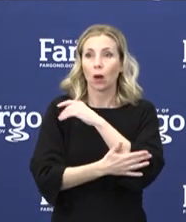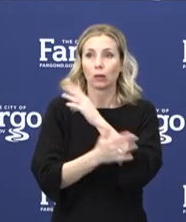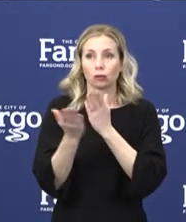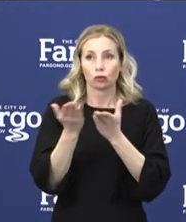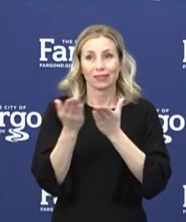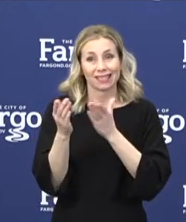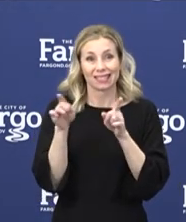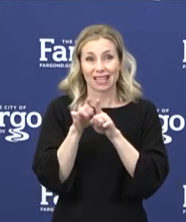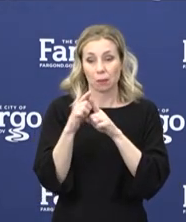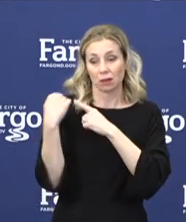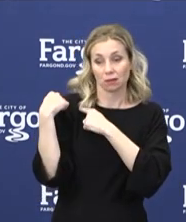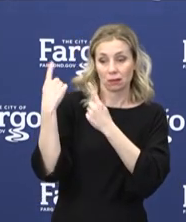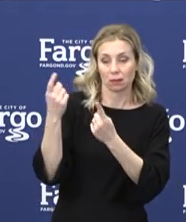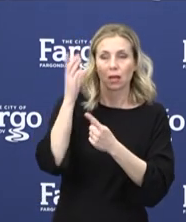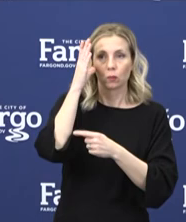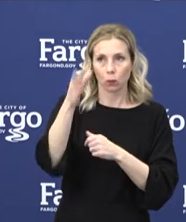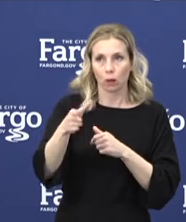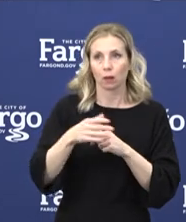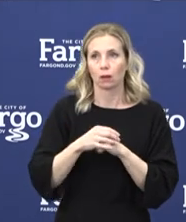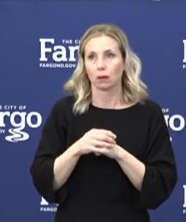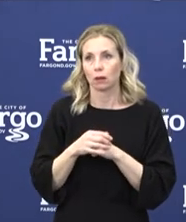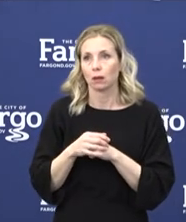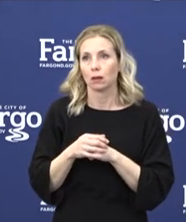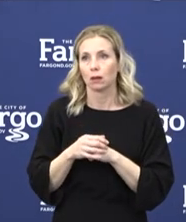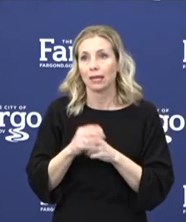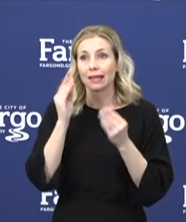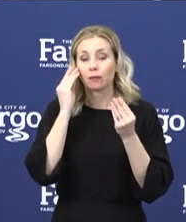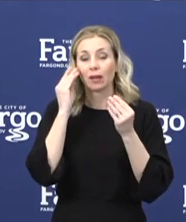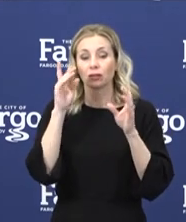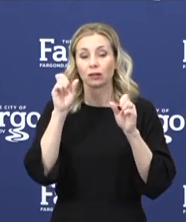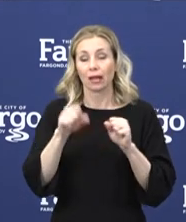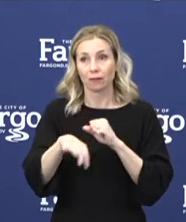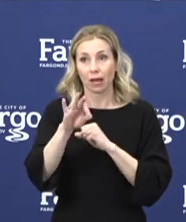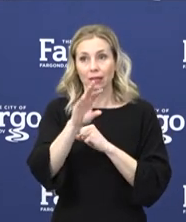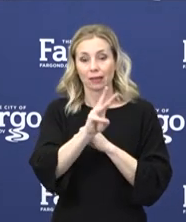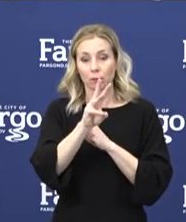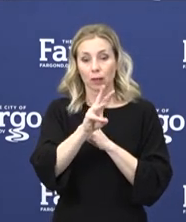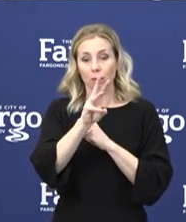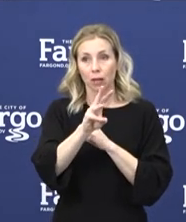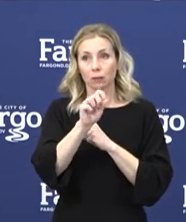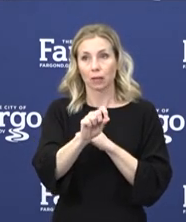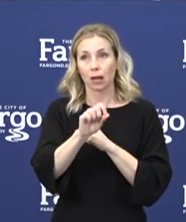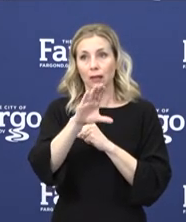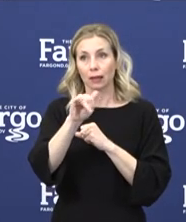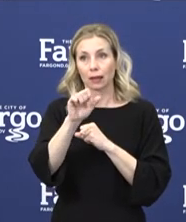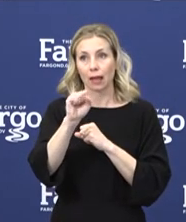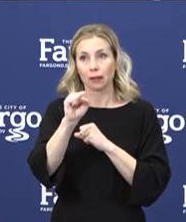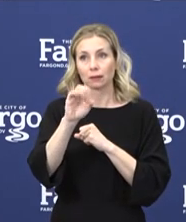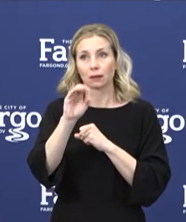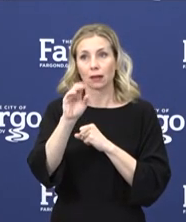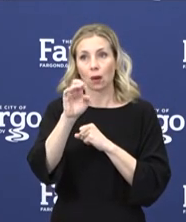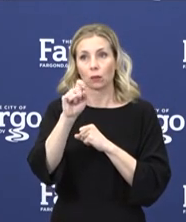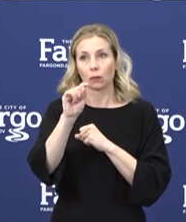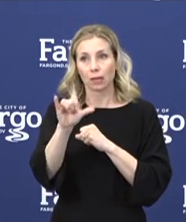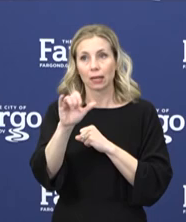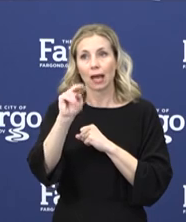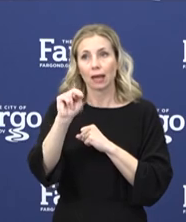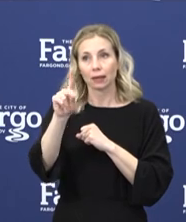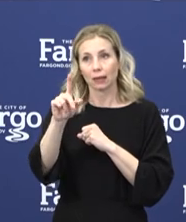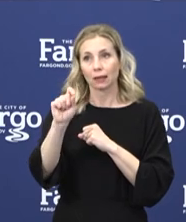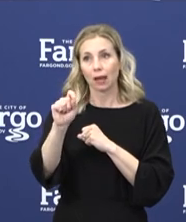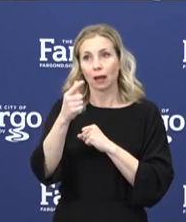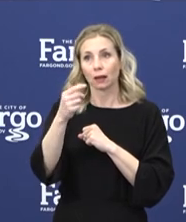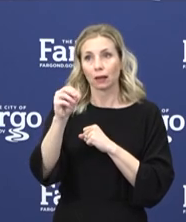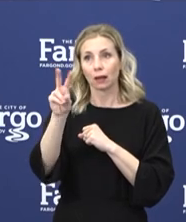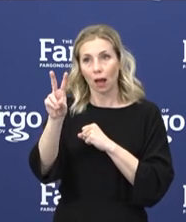will. The public can find information available at county services at www.casscountynd.gov. And stay up